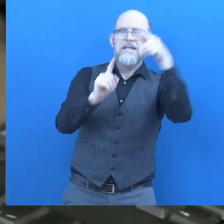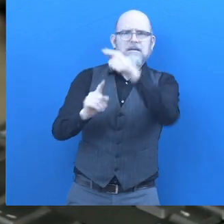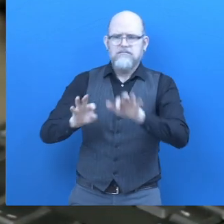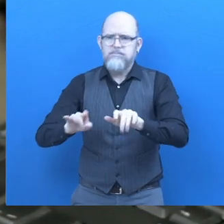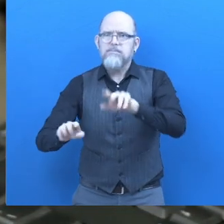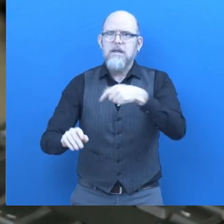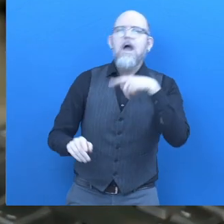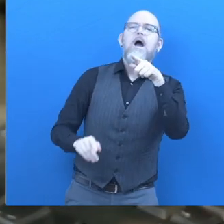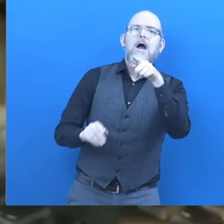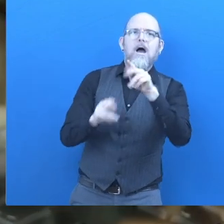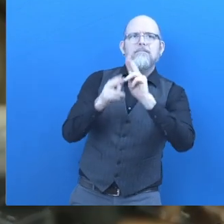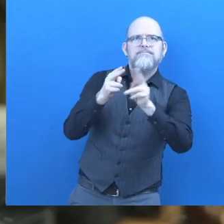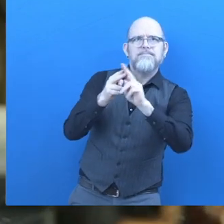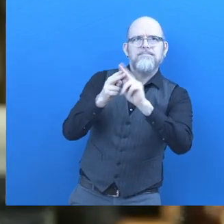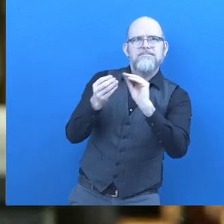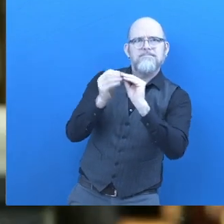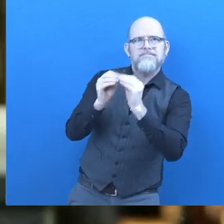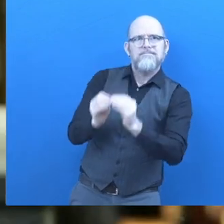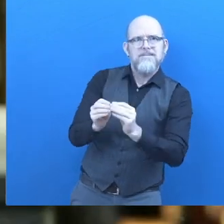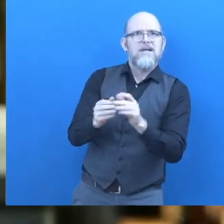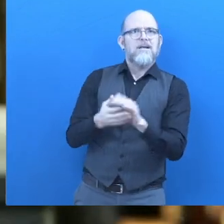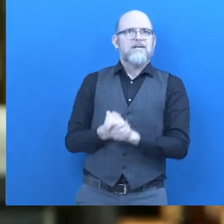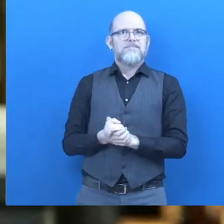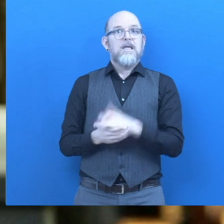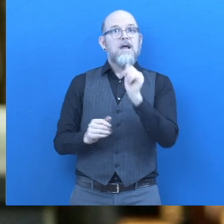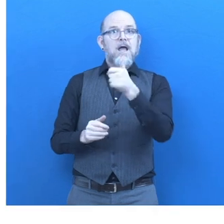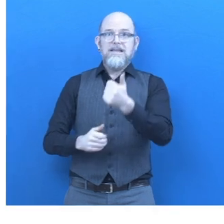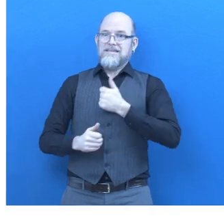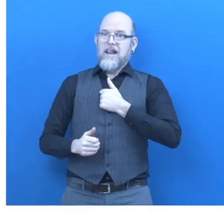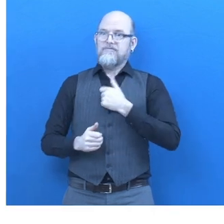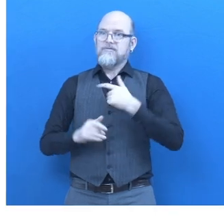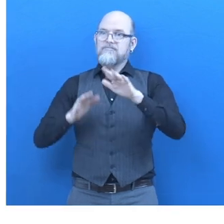thereby reducing dependency on expert trainers.